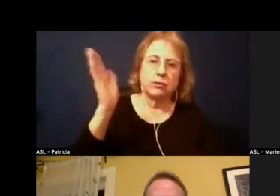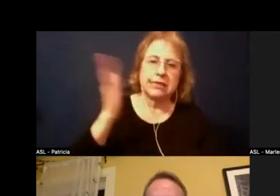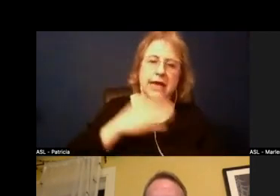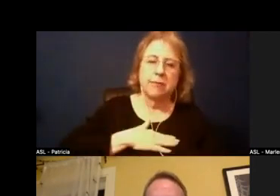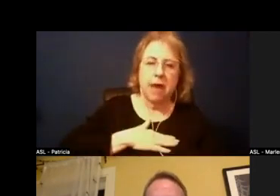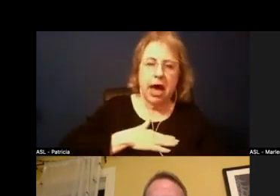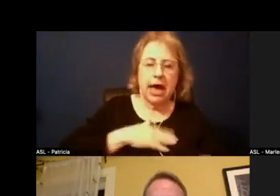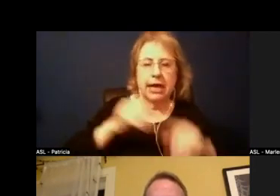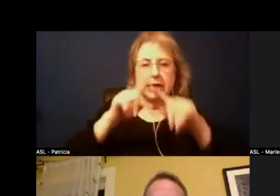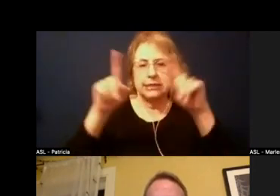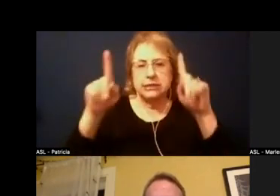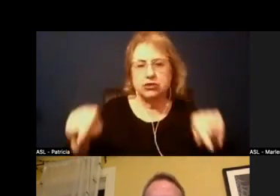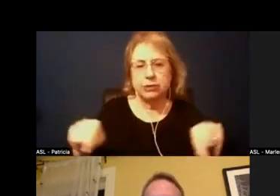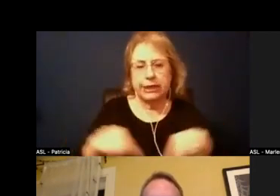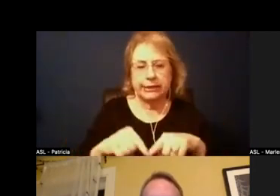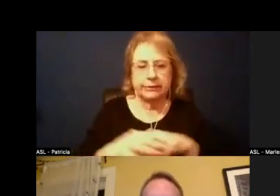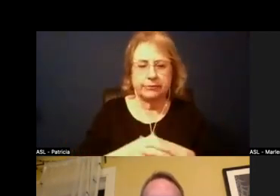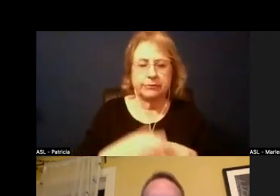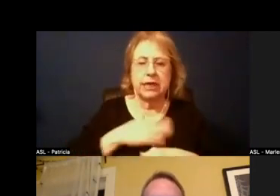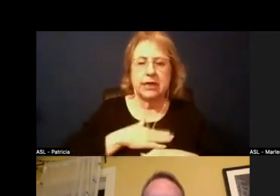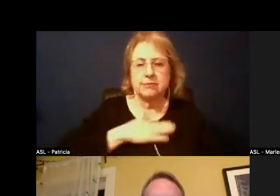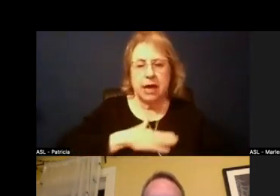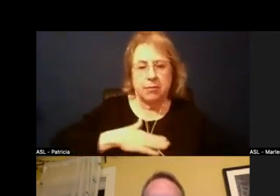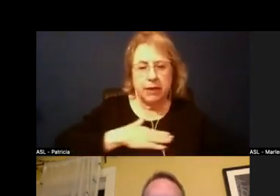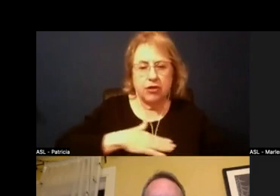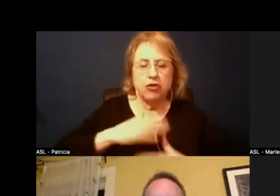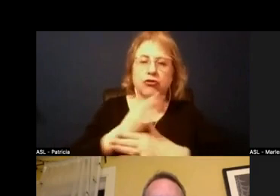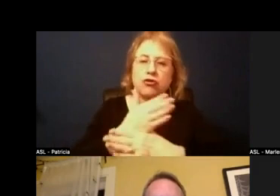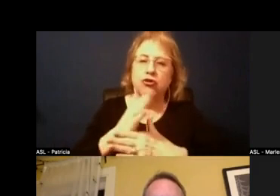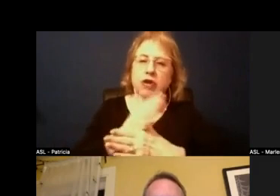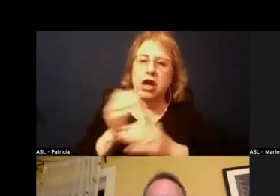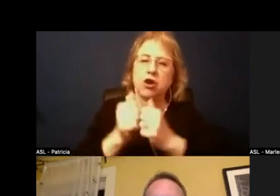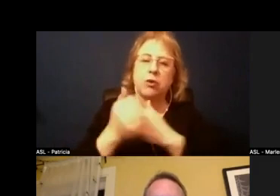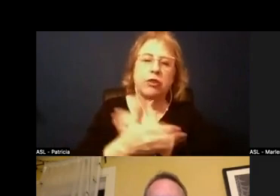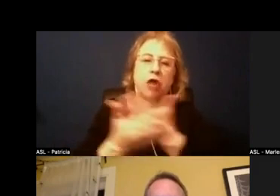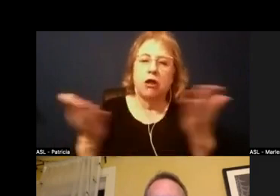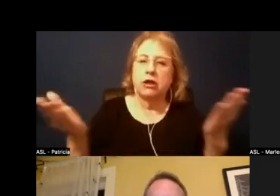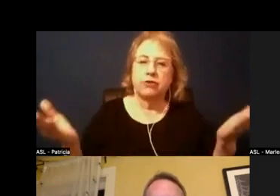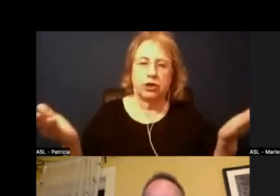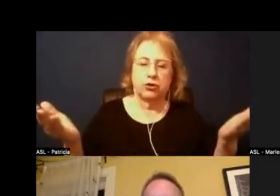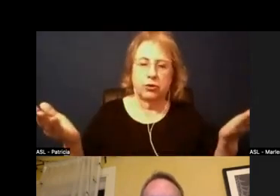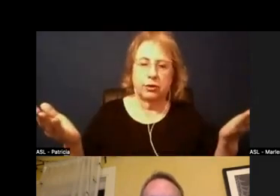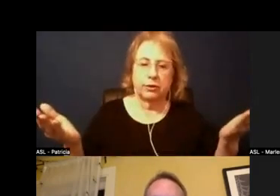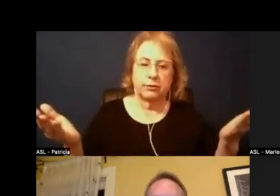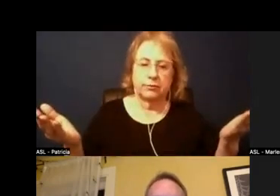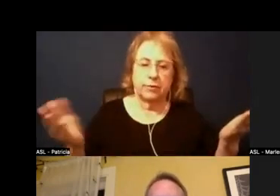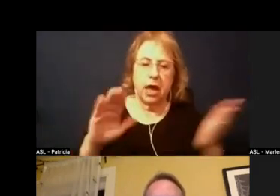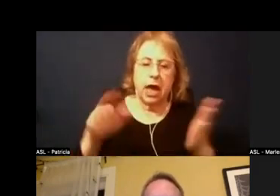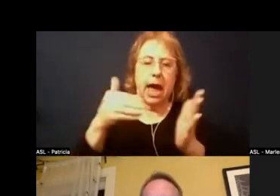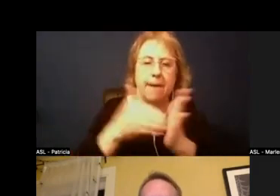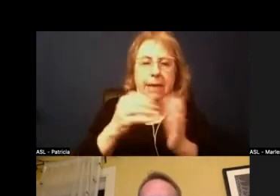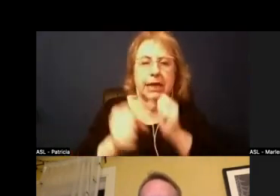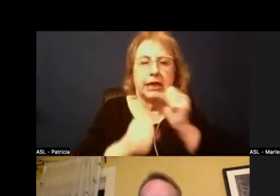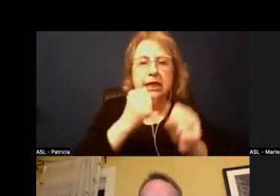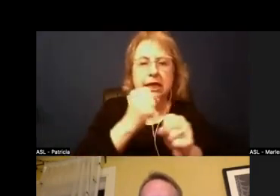uh it's my pleasure to share with you tonight um a mid-year update